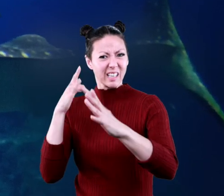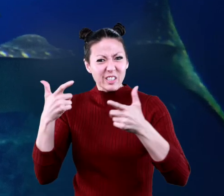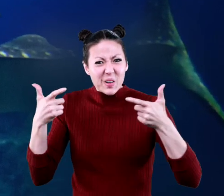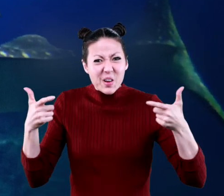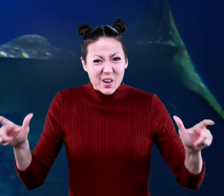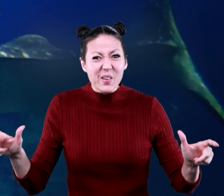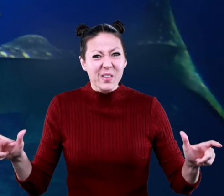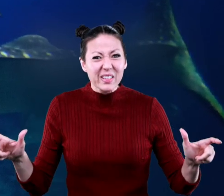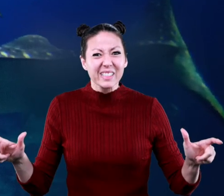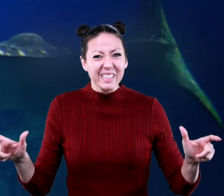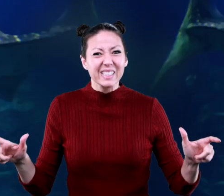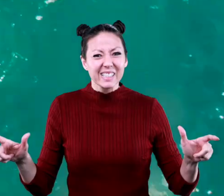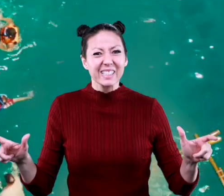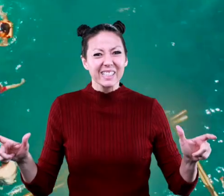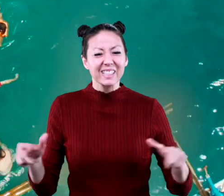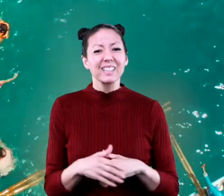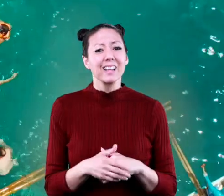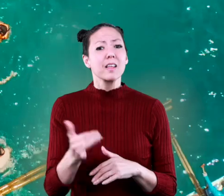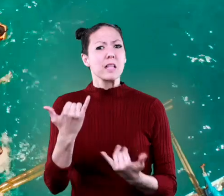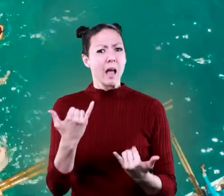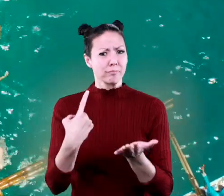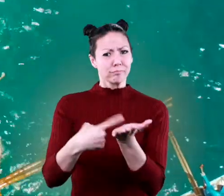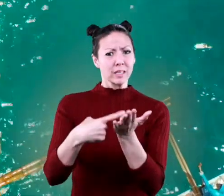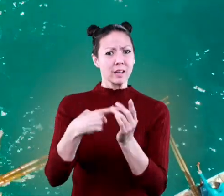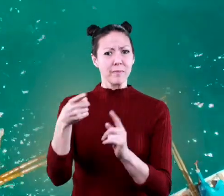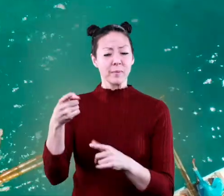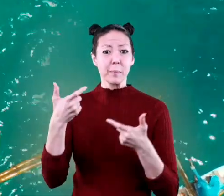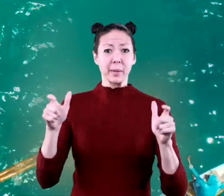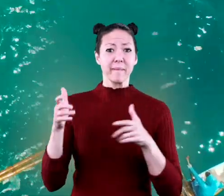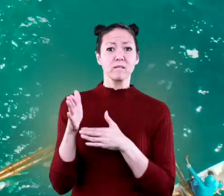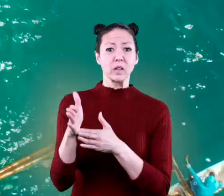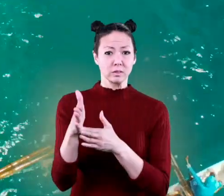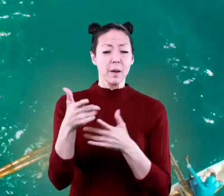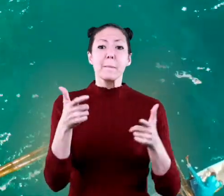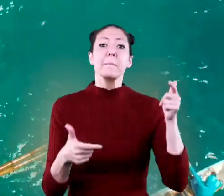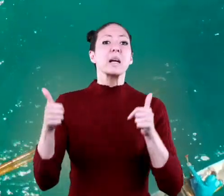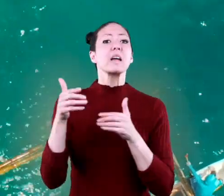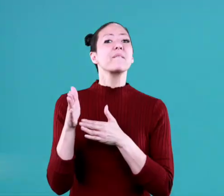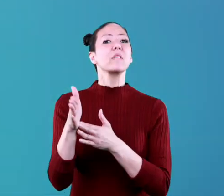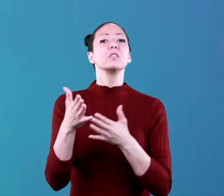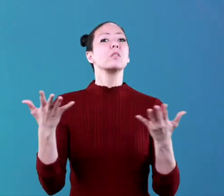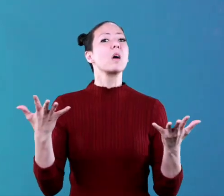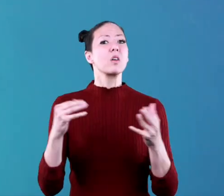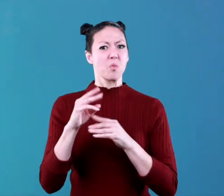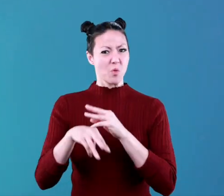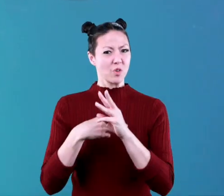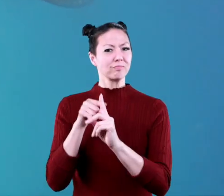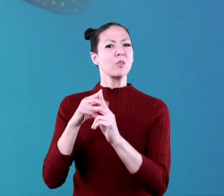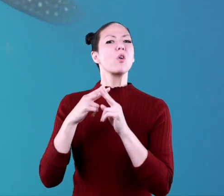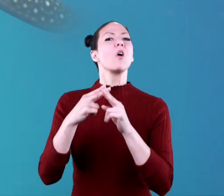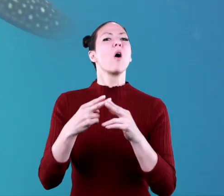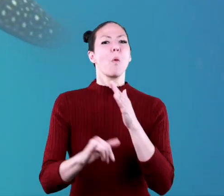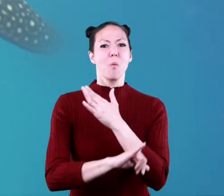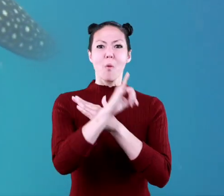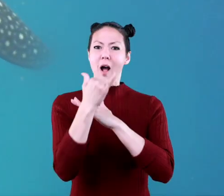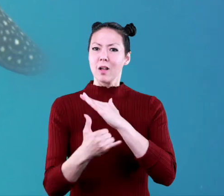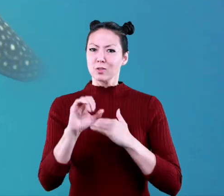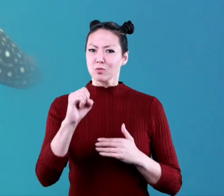That's huge! Speaking of big fish, the biggest fish in the world is called a whale shark.